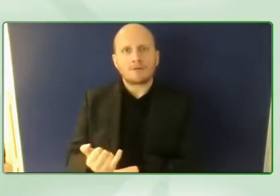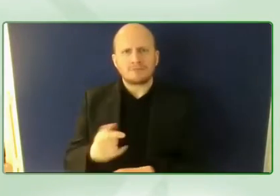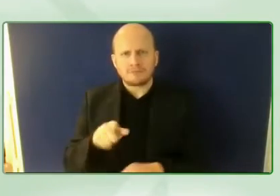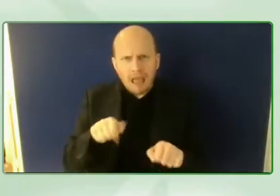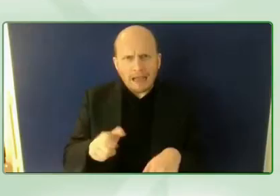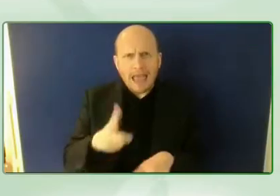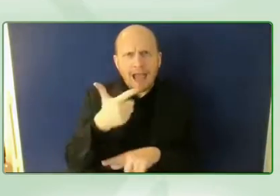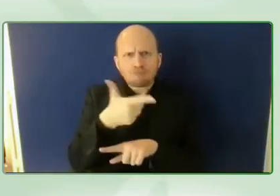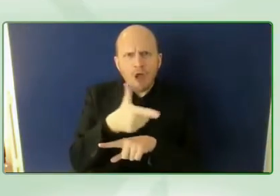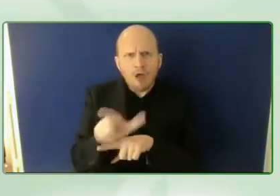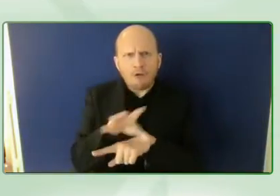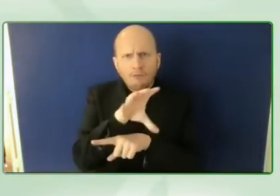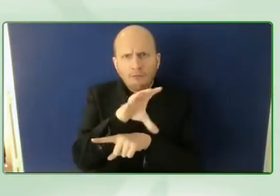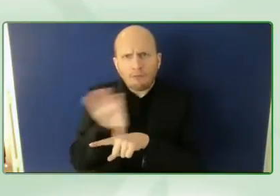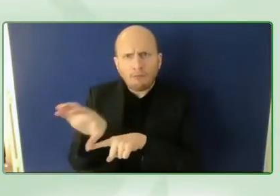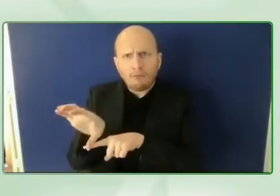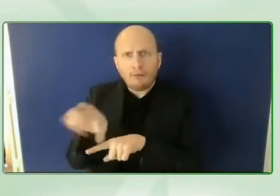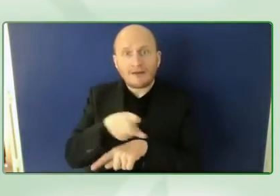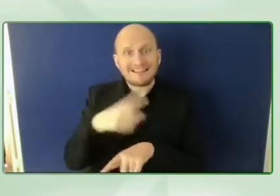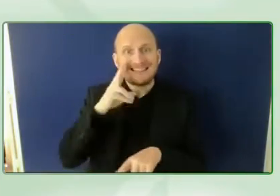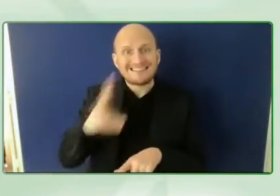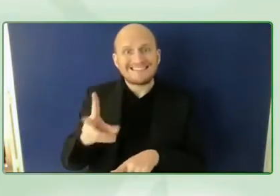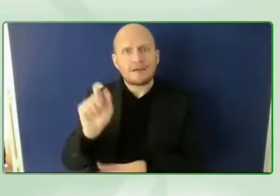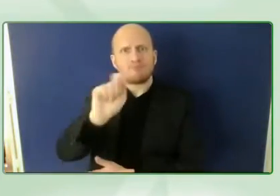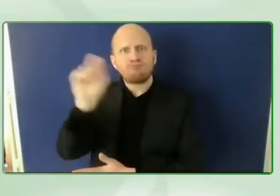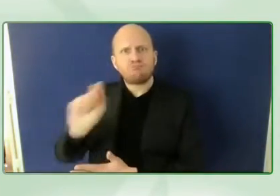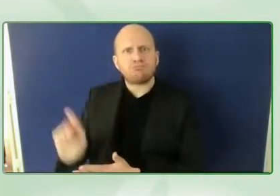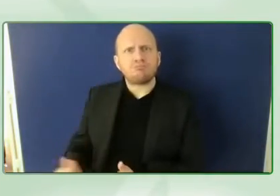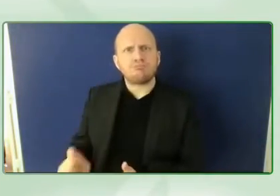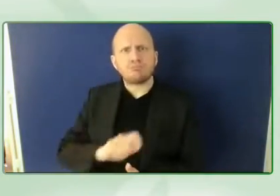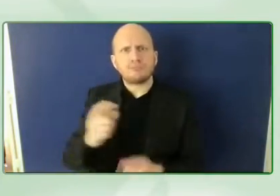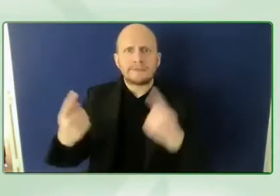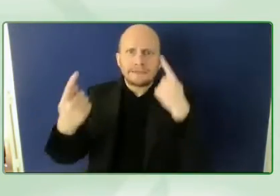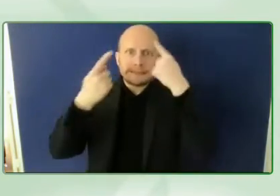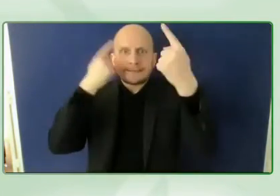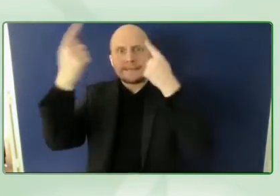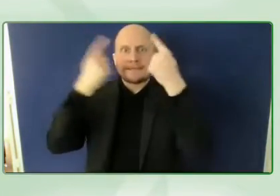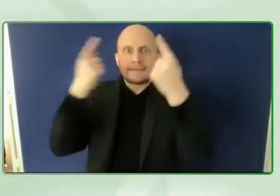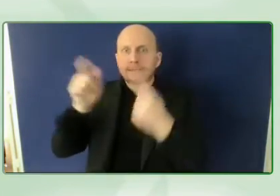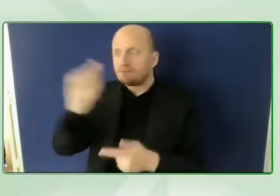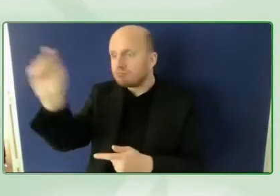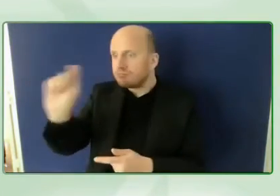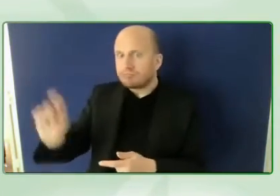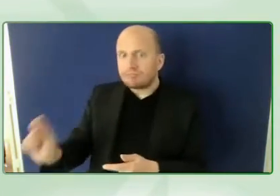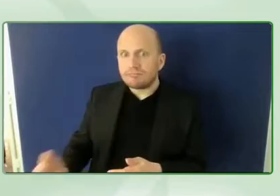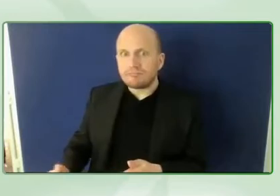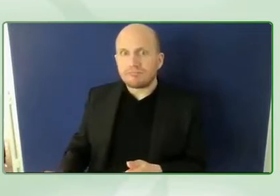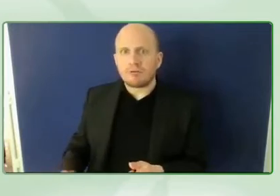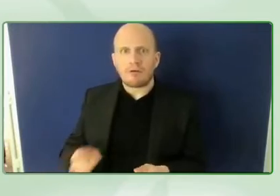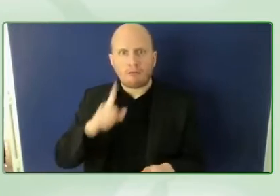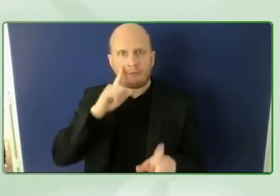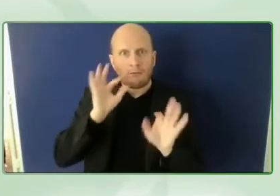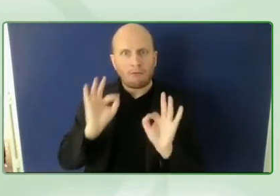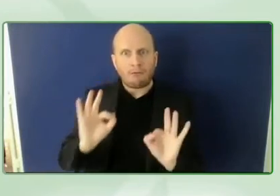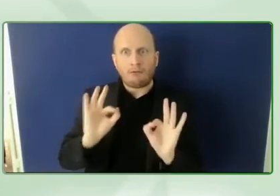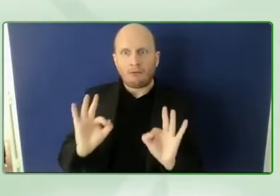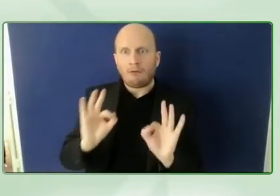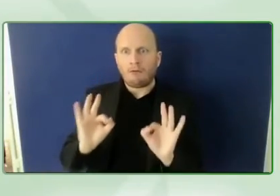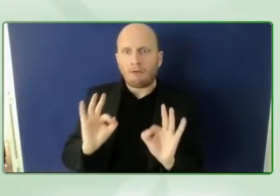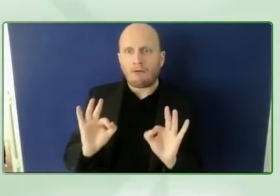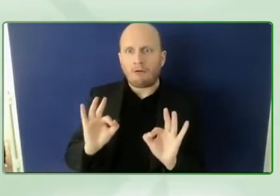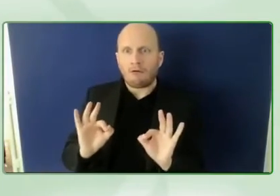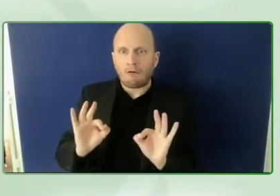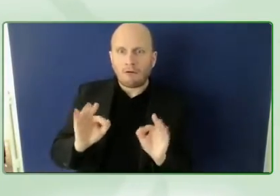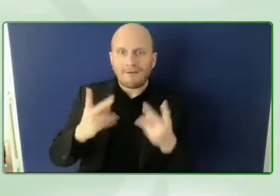to the right and we can see her starting to draw up some very great um visual